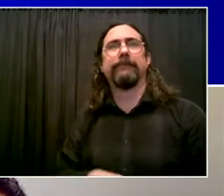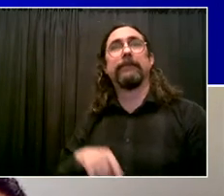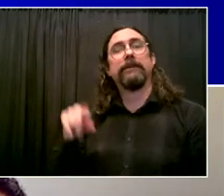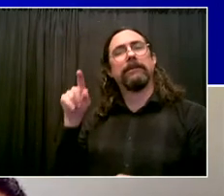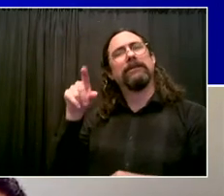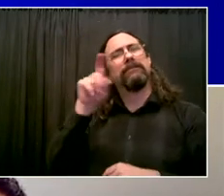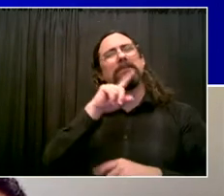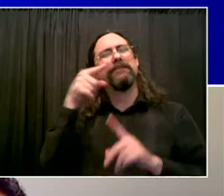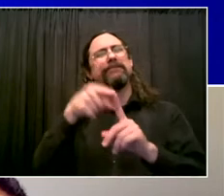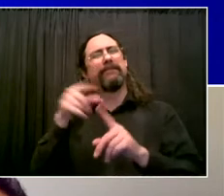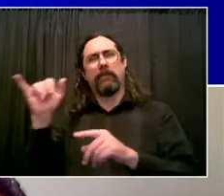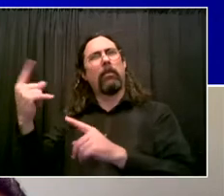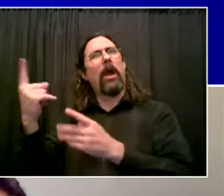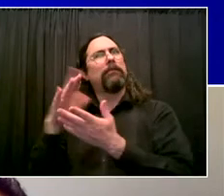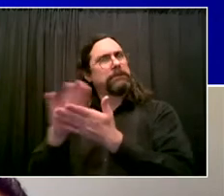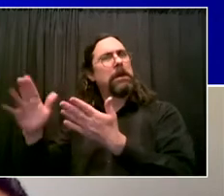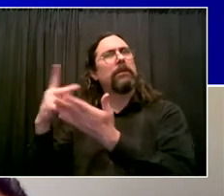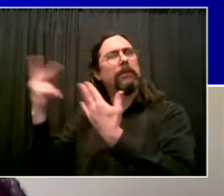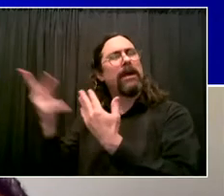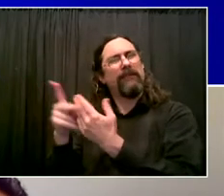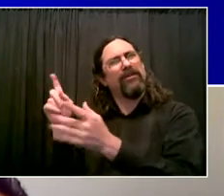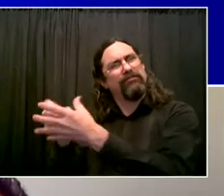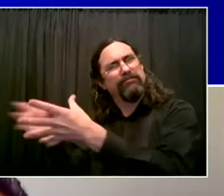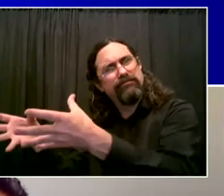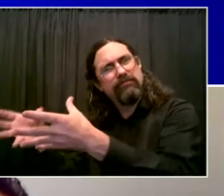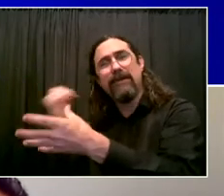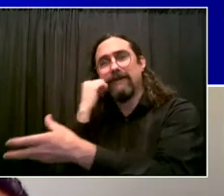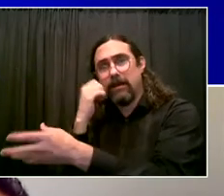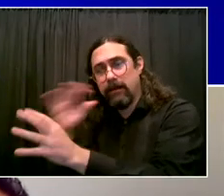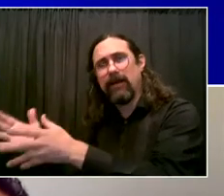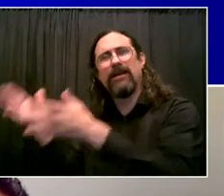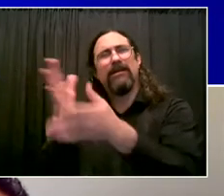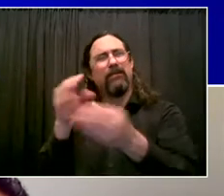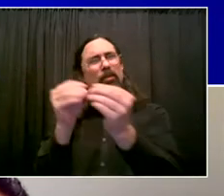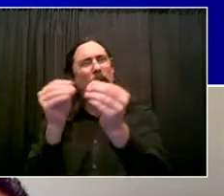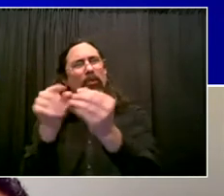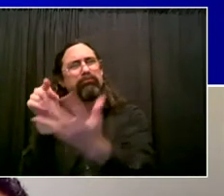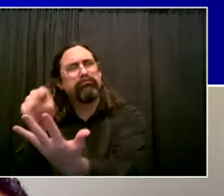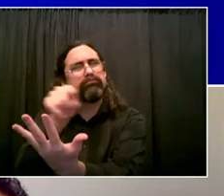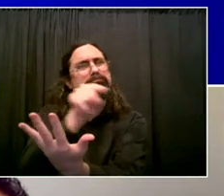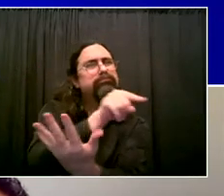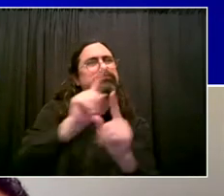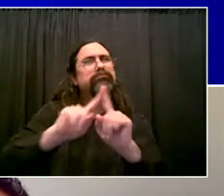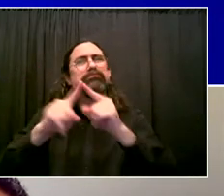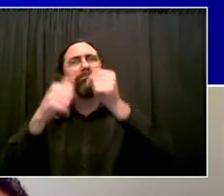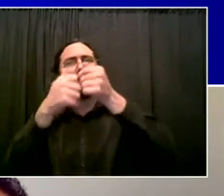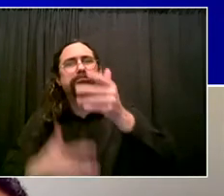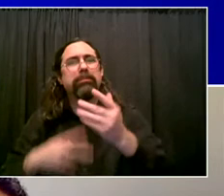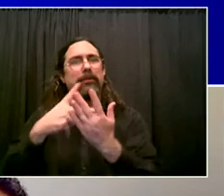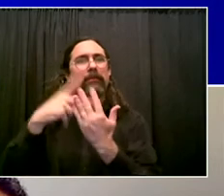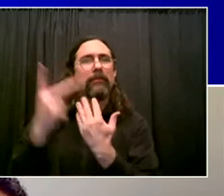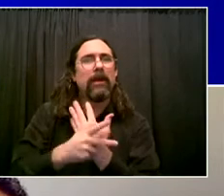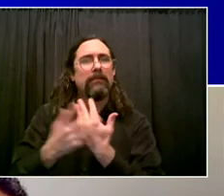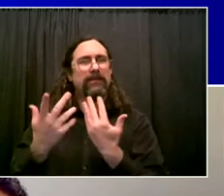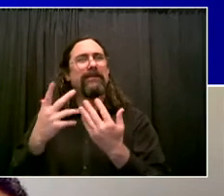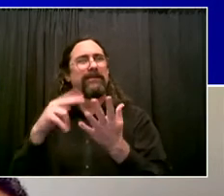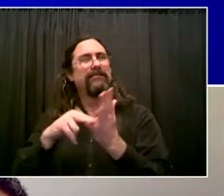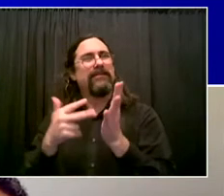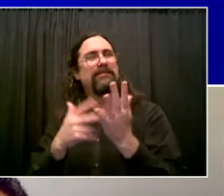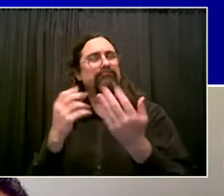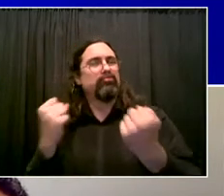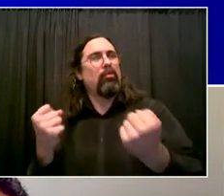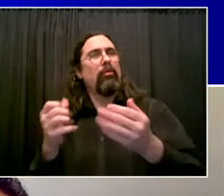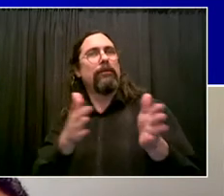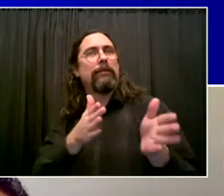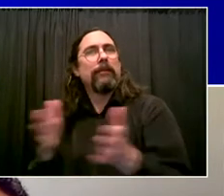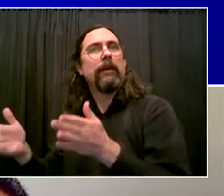are coming out with even more serious challenges coming out of the state system. And I really appreciate, uh, your leadership on this, particularly